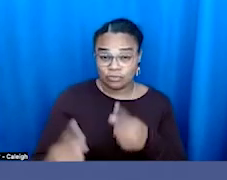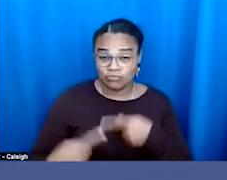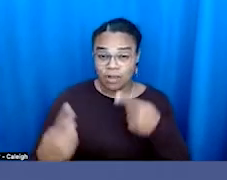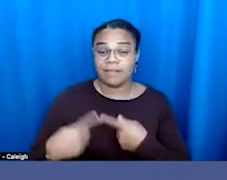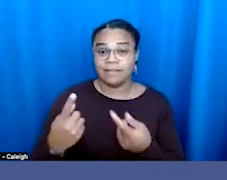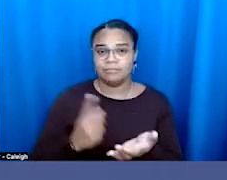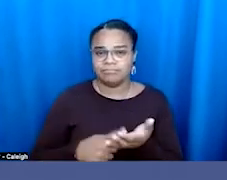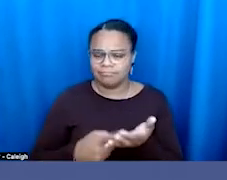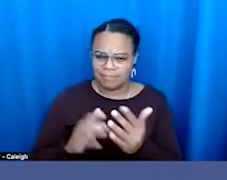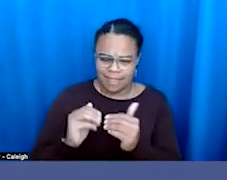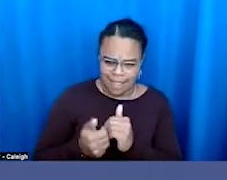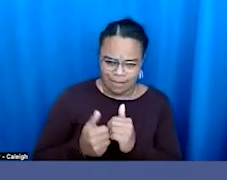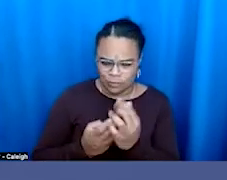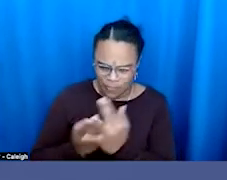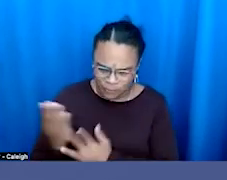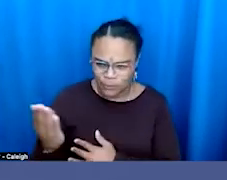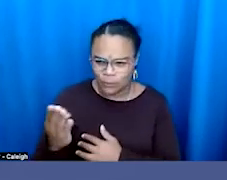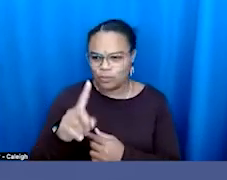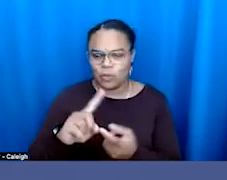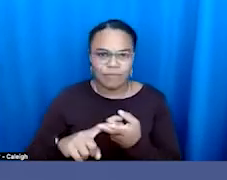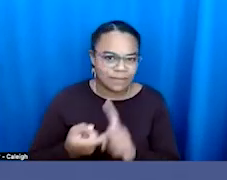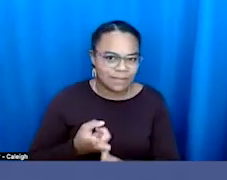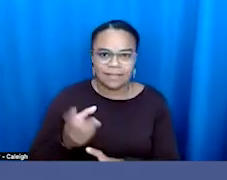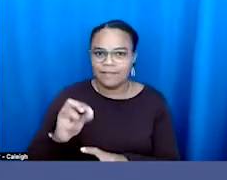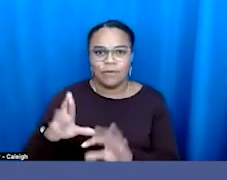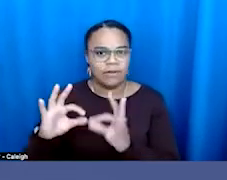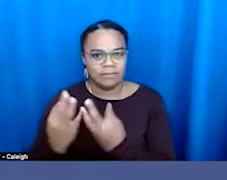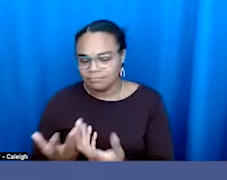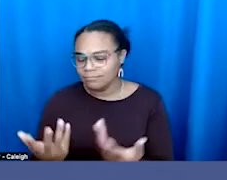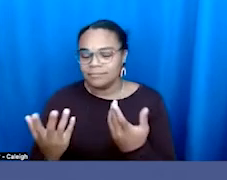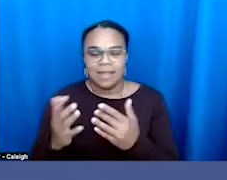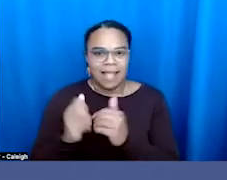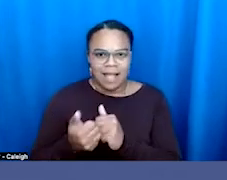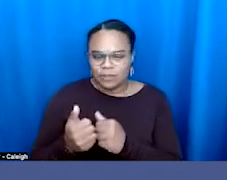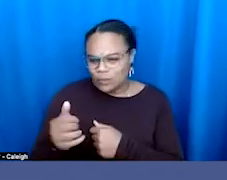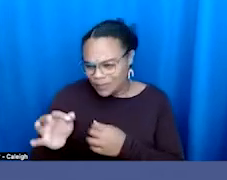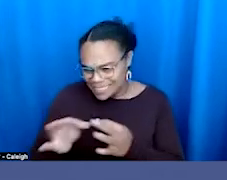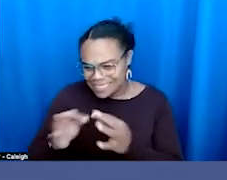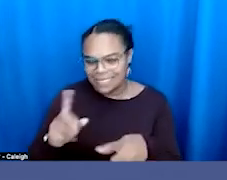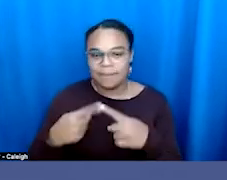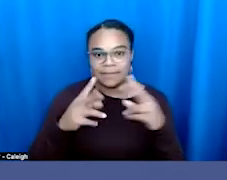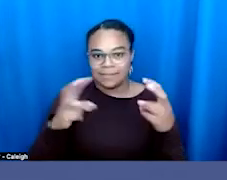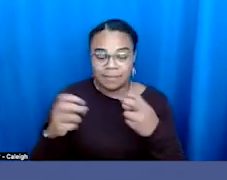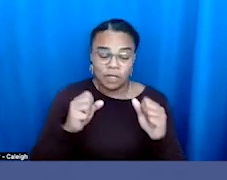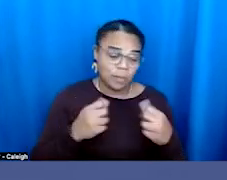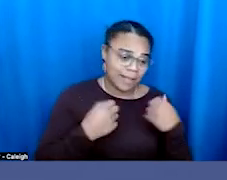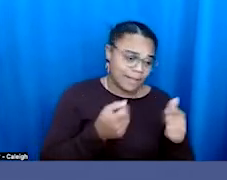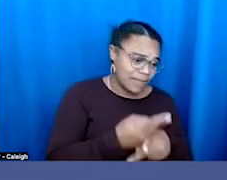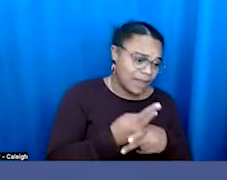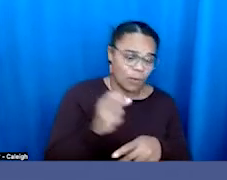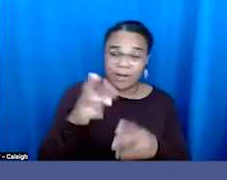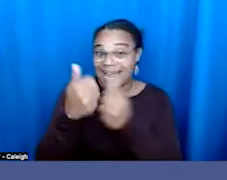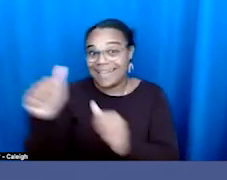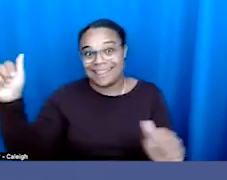kind of break through to a relative or your friend on a topic, whether it's healthcare or anything else under the sun,